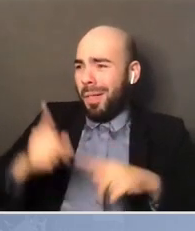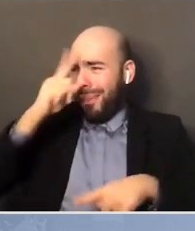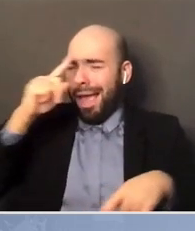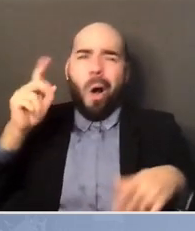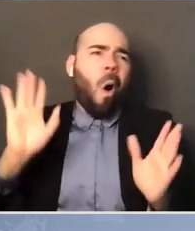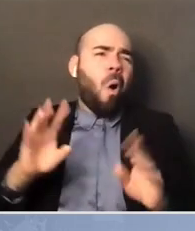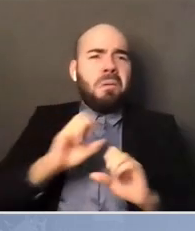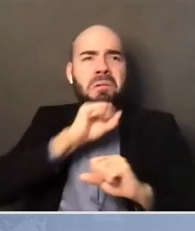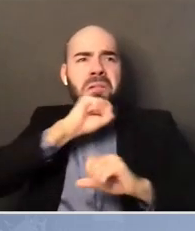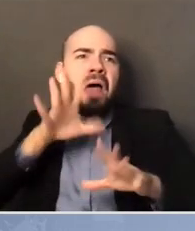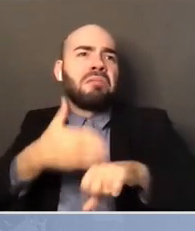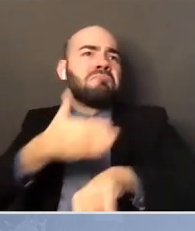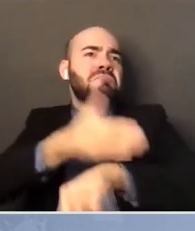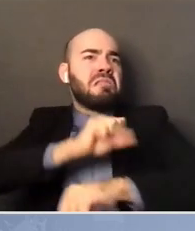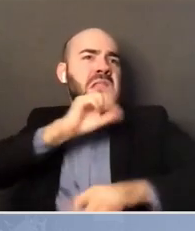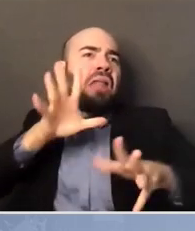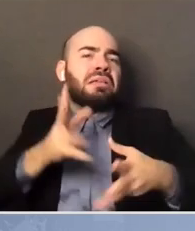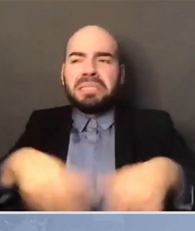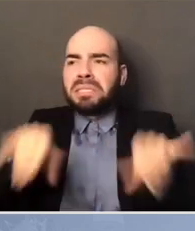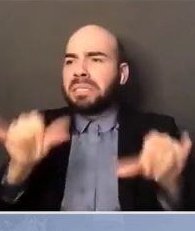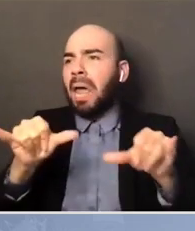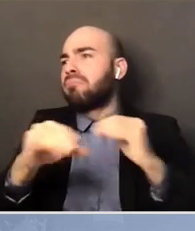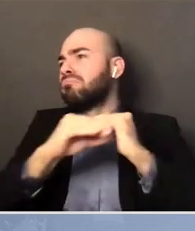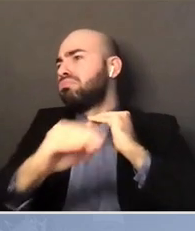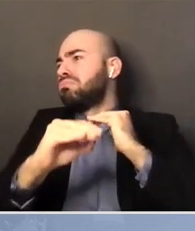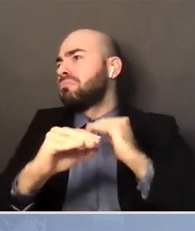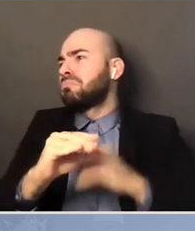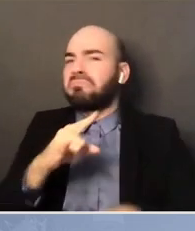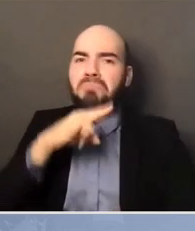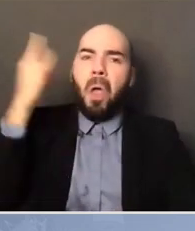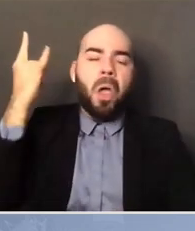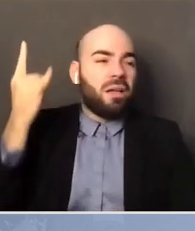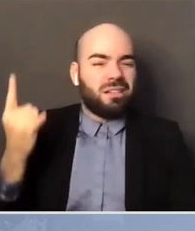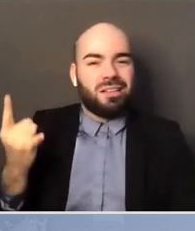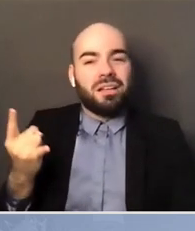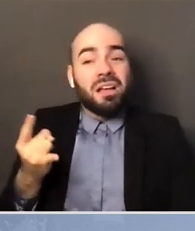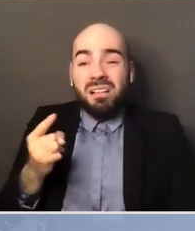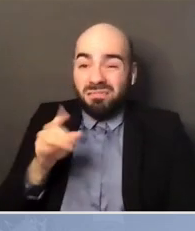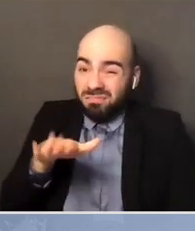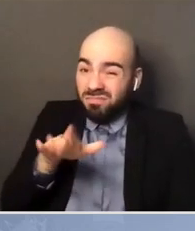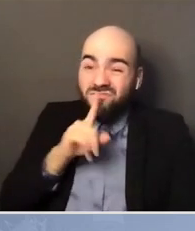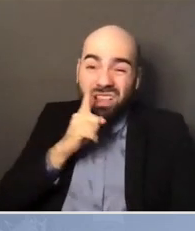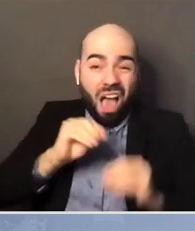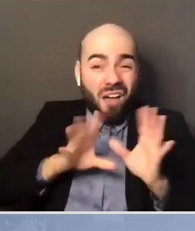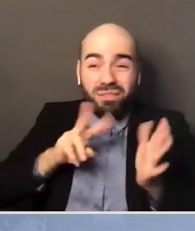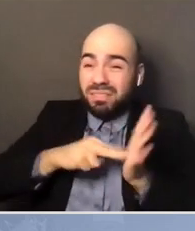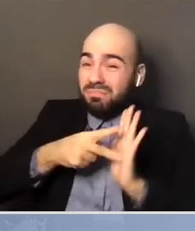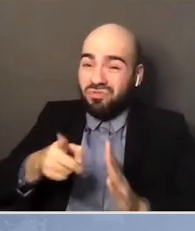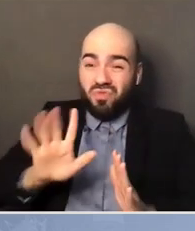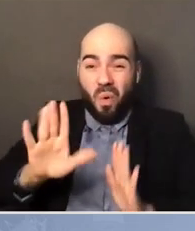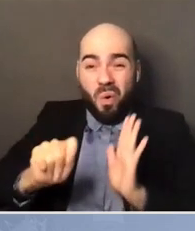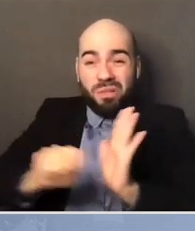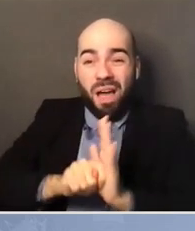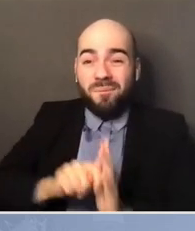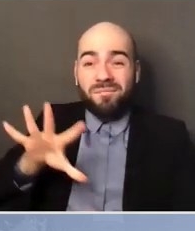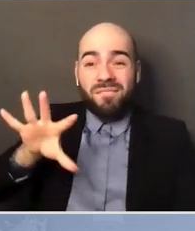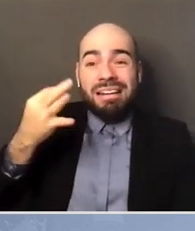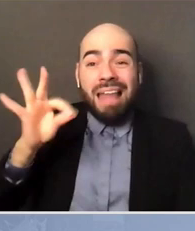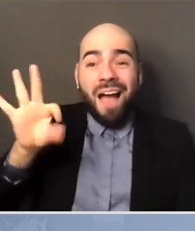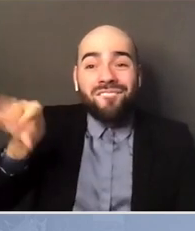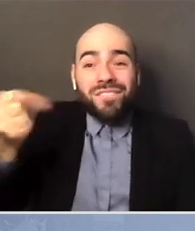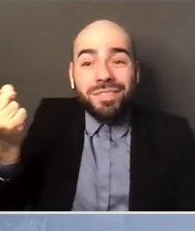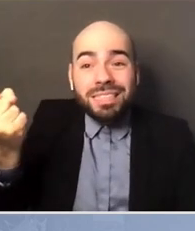is somebody who didn't live through the 50s or the 40s or the